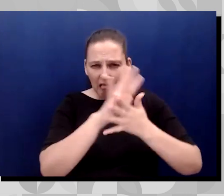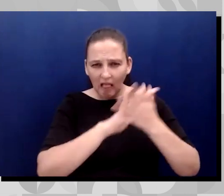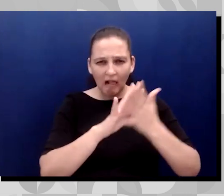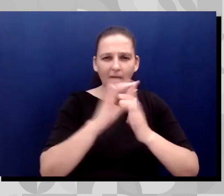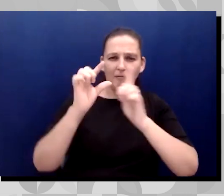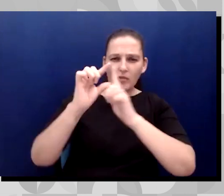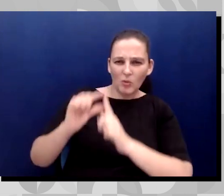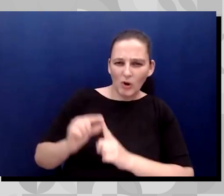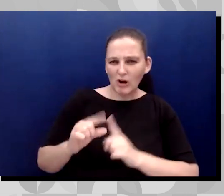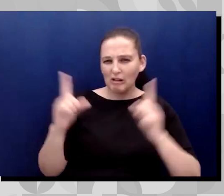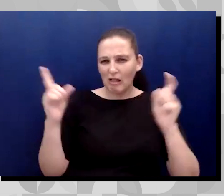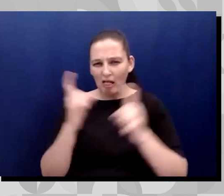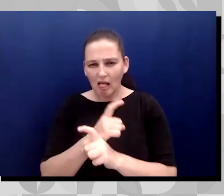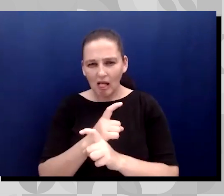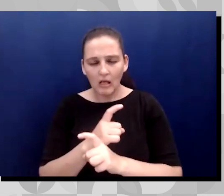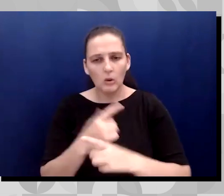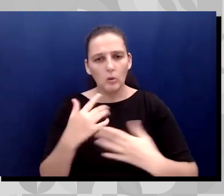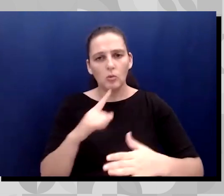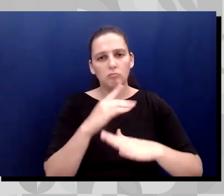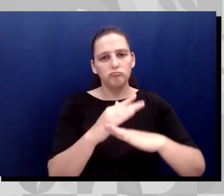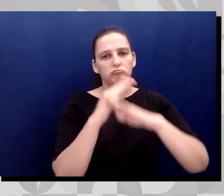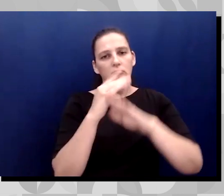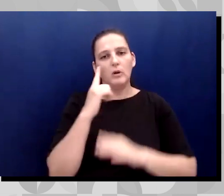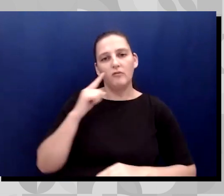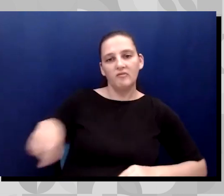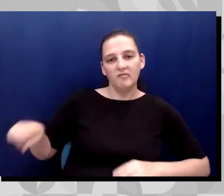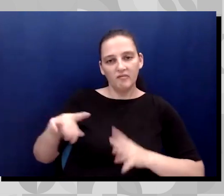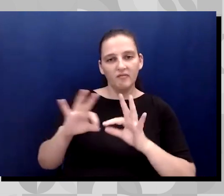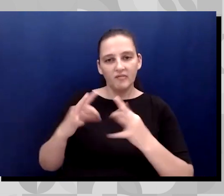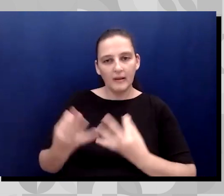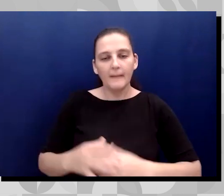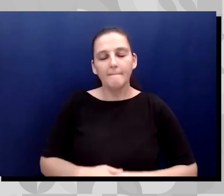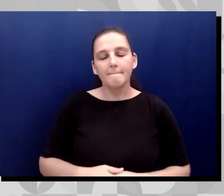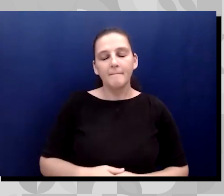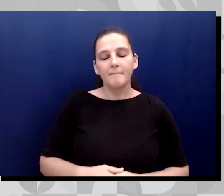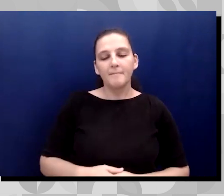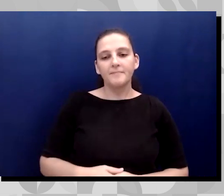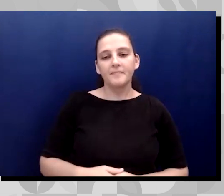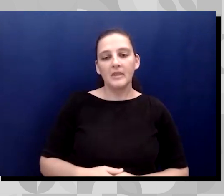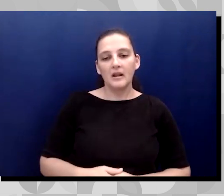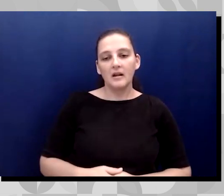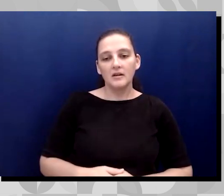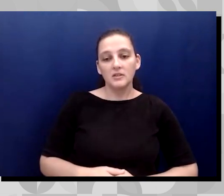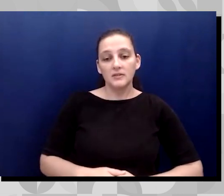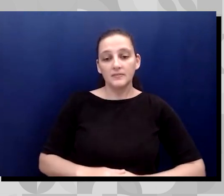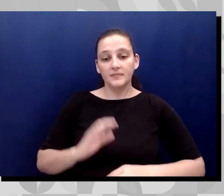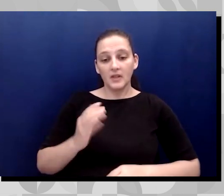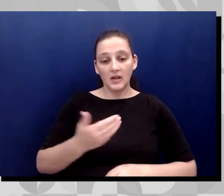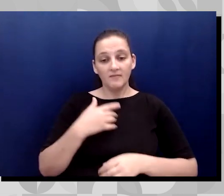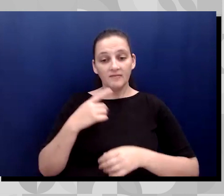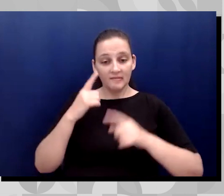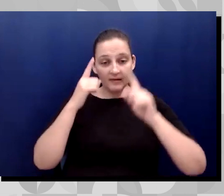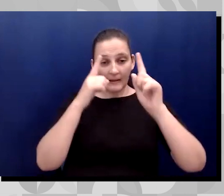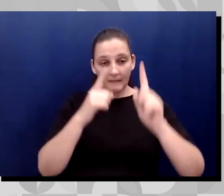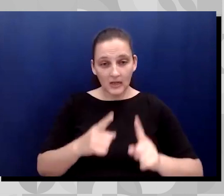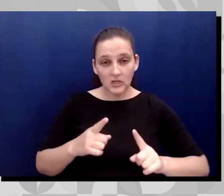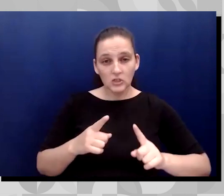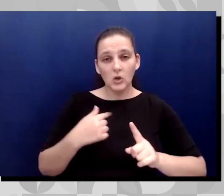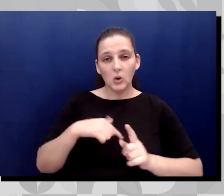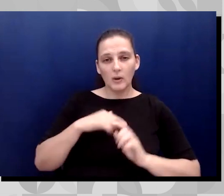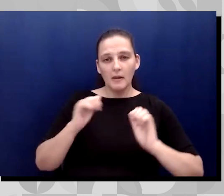complex for so many families. So through our mission, we're able to provide them with different workshops,